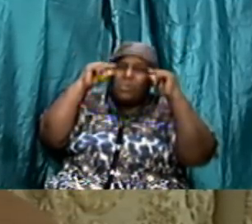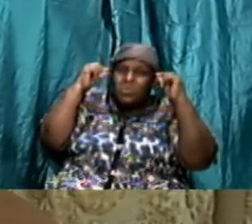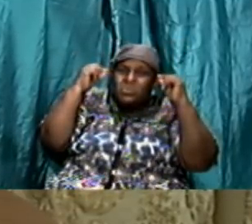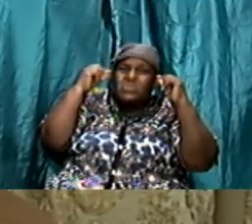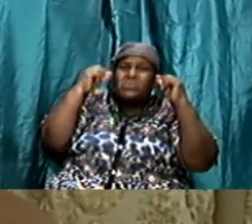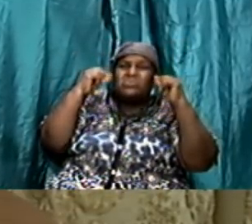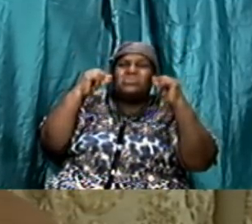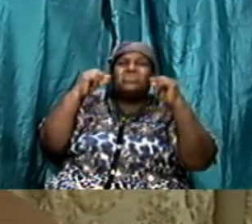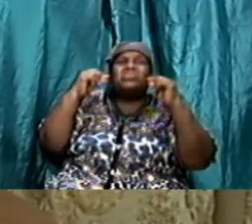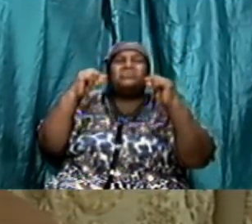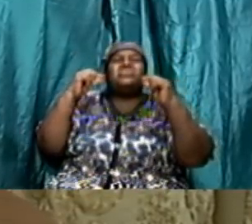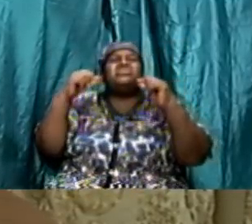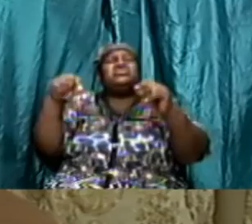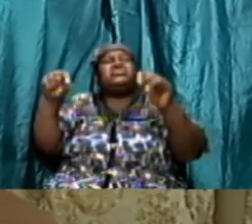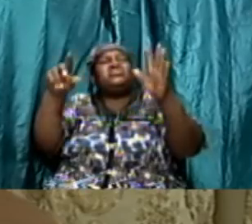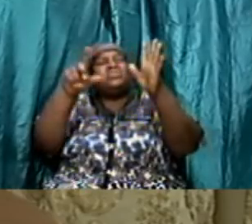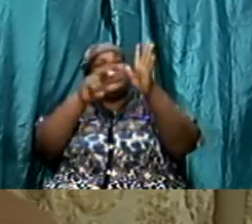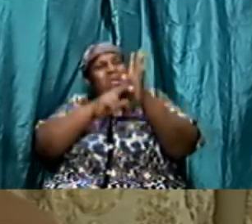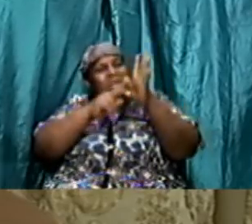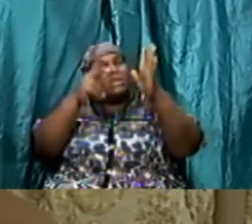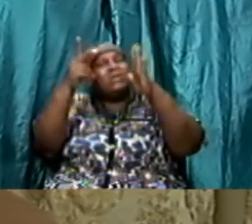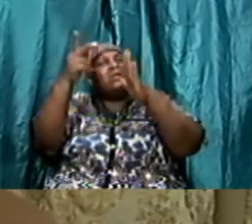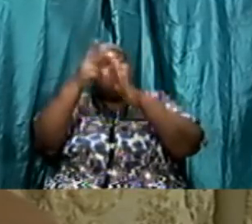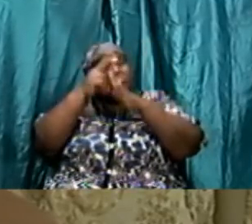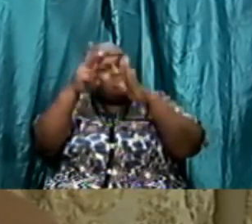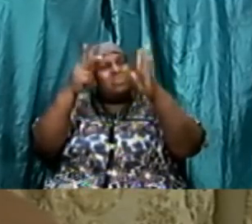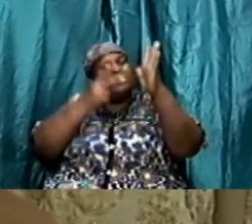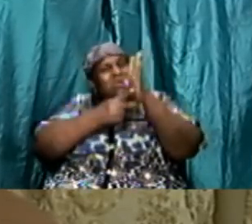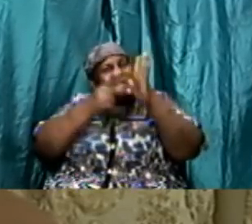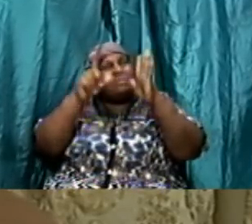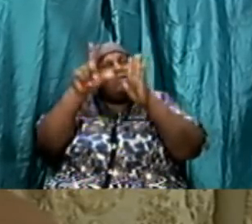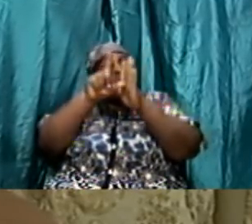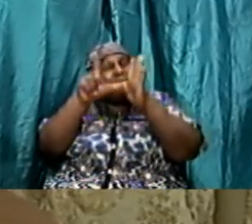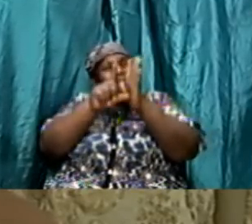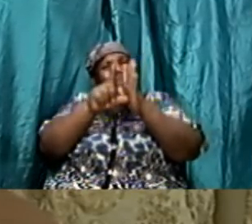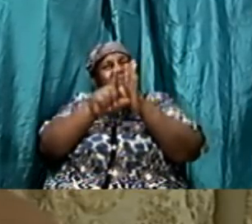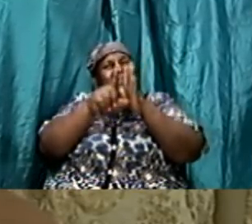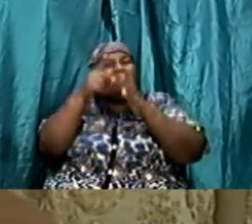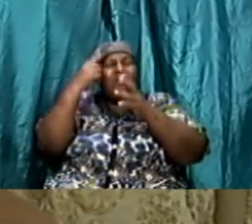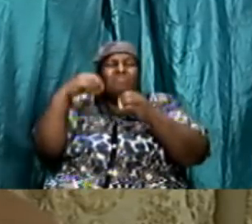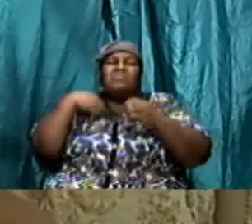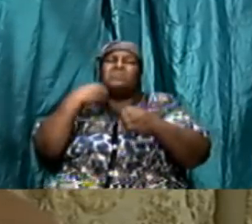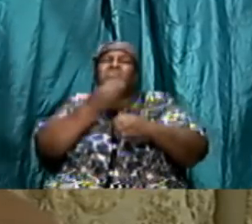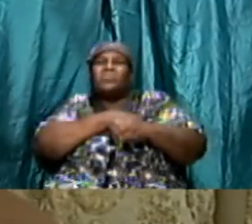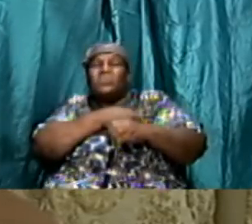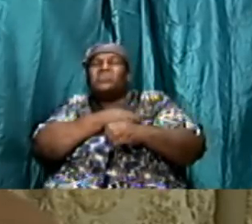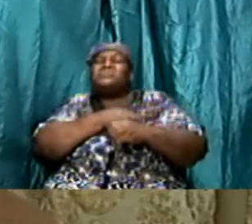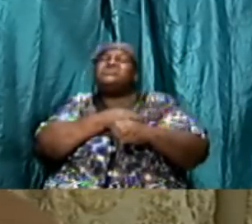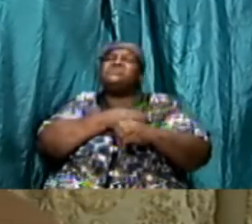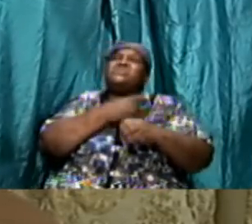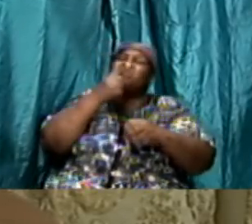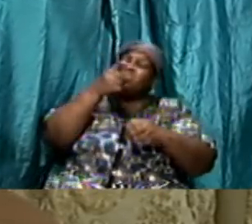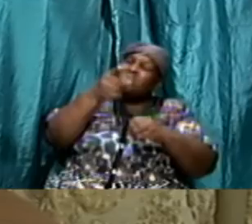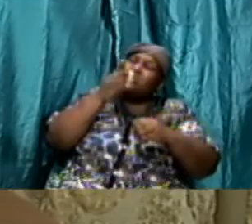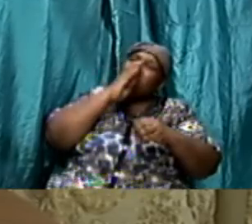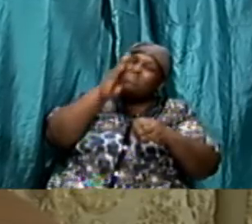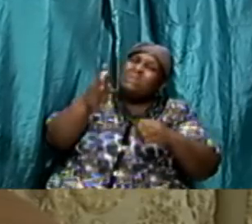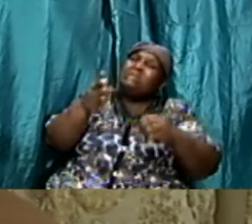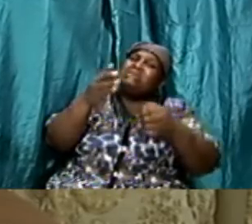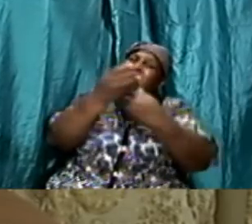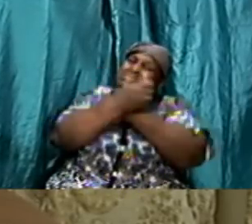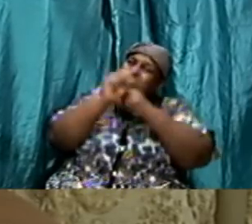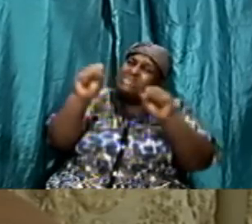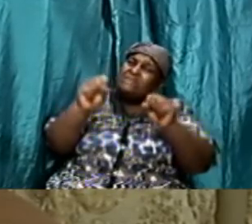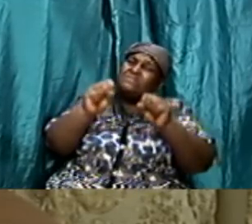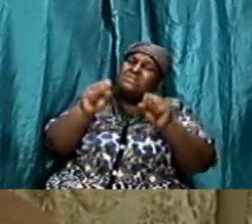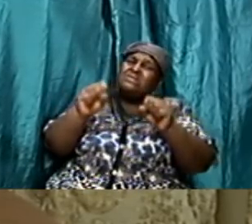saying that oh we believe the things that you told us in christ but we must in order for us to be saved we must also still keep the sabbath we